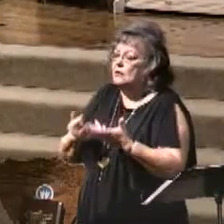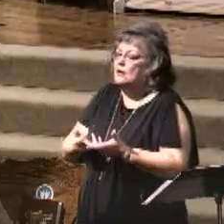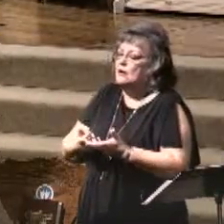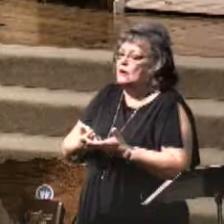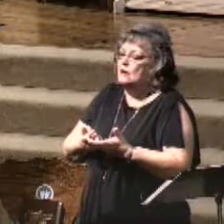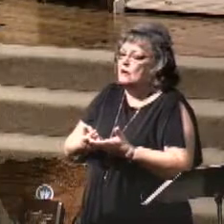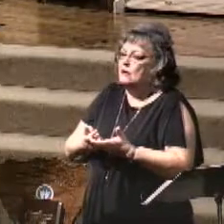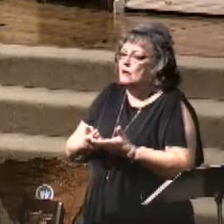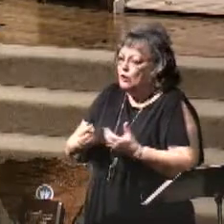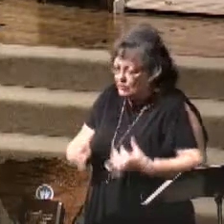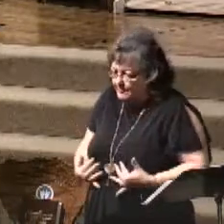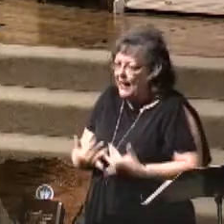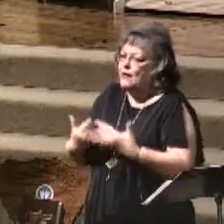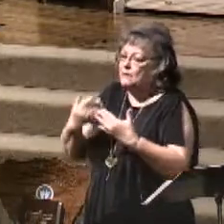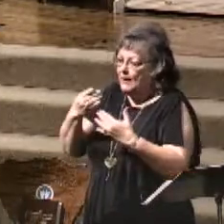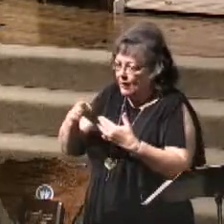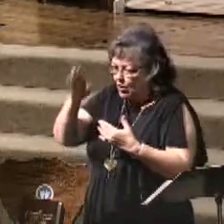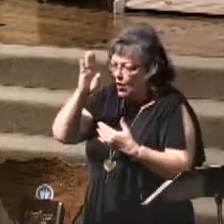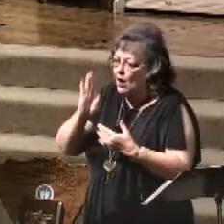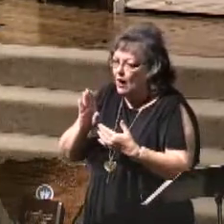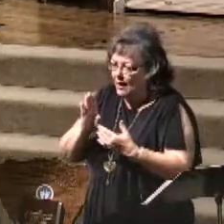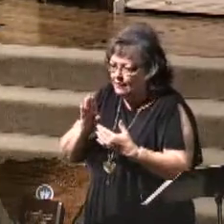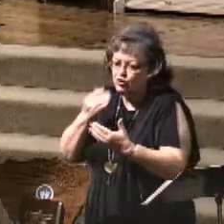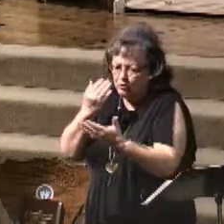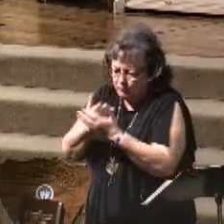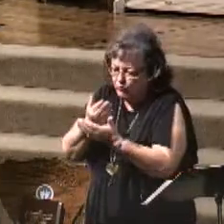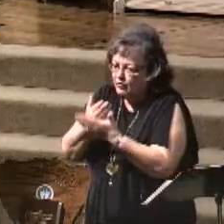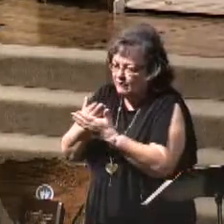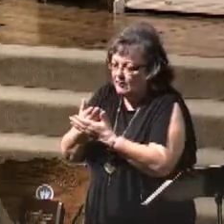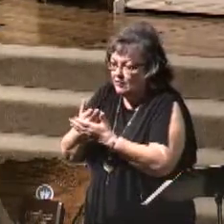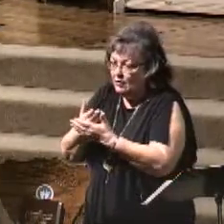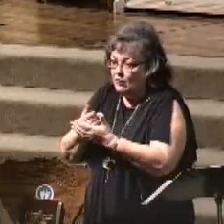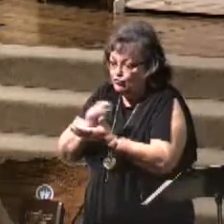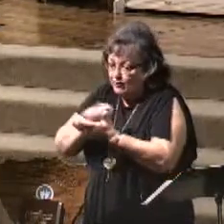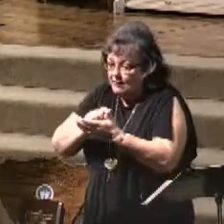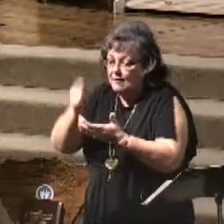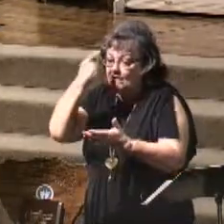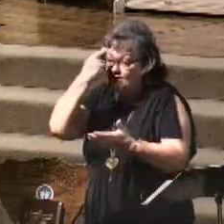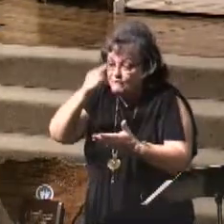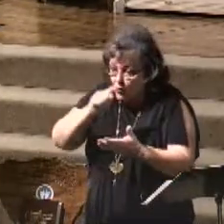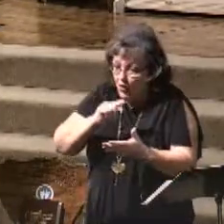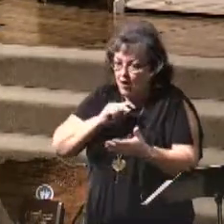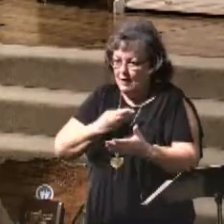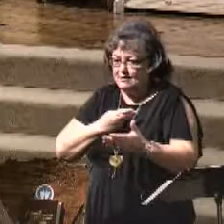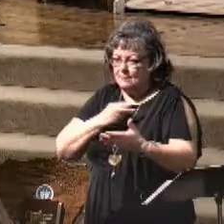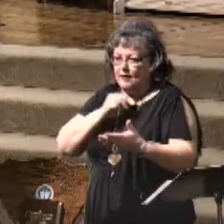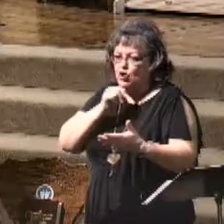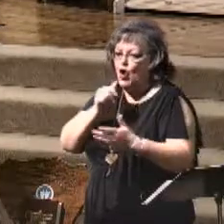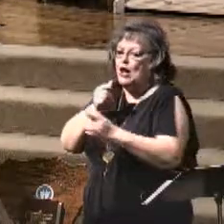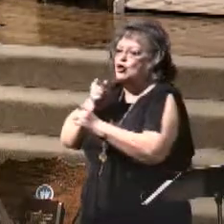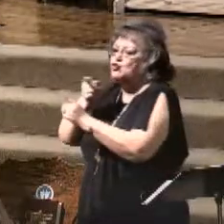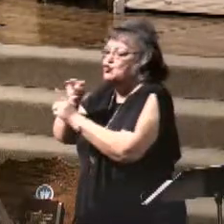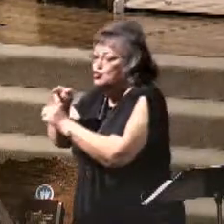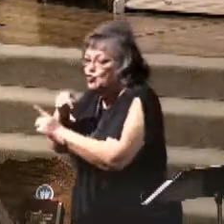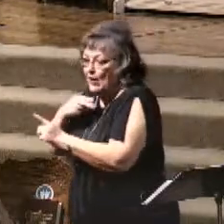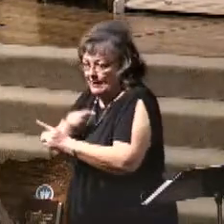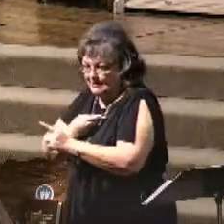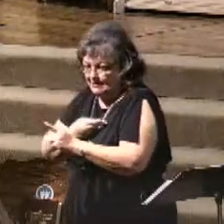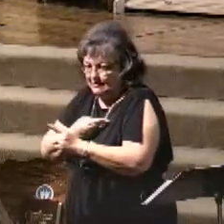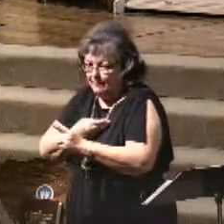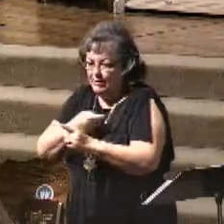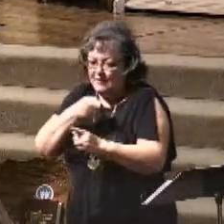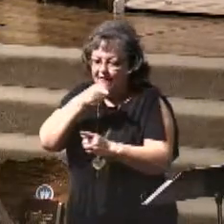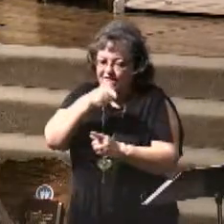correction, instruction in righteousness, okay? It's all written for us, but it's not necessarily all written to us. Read